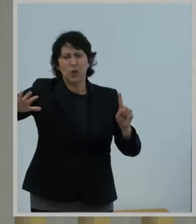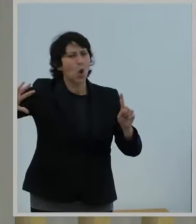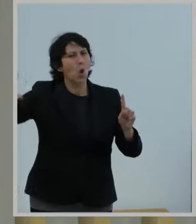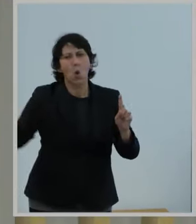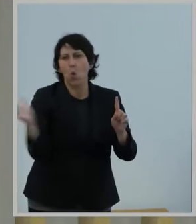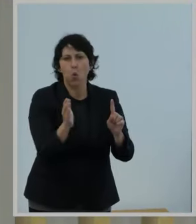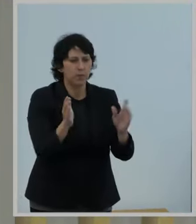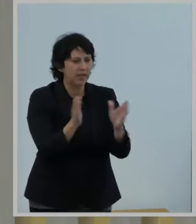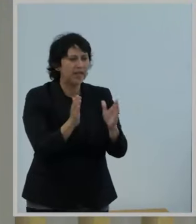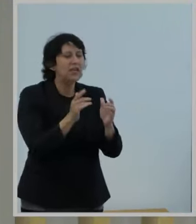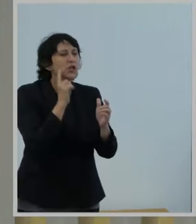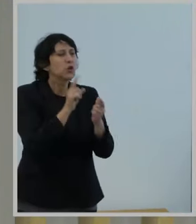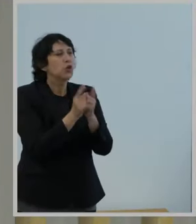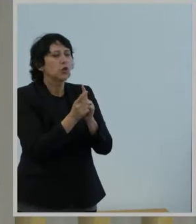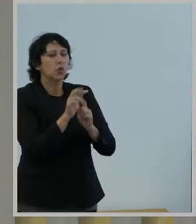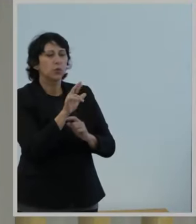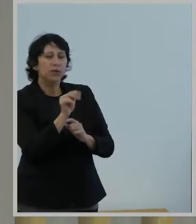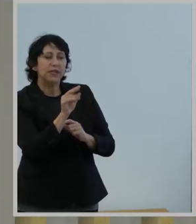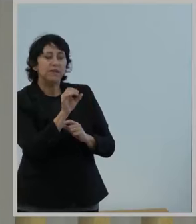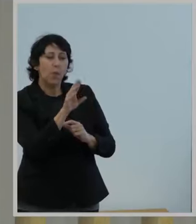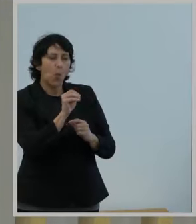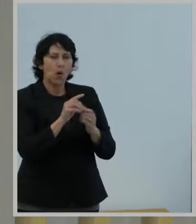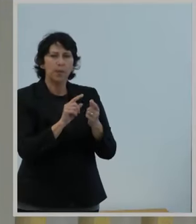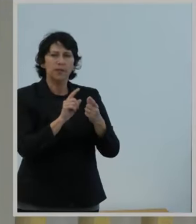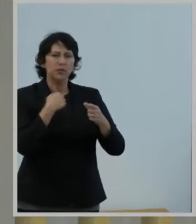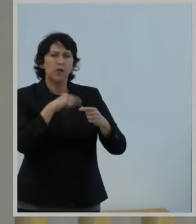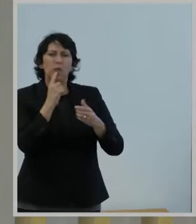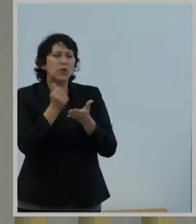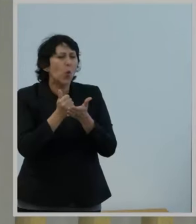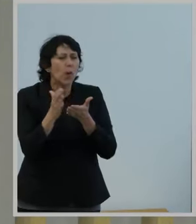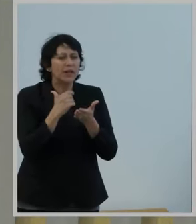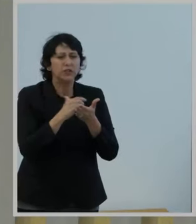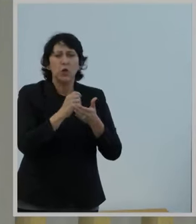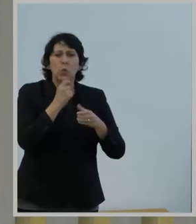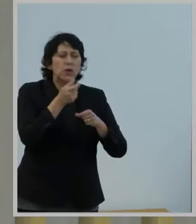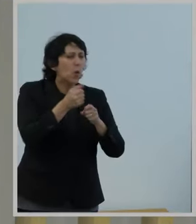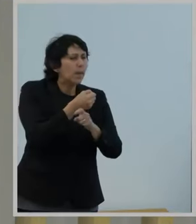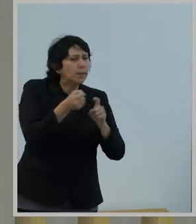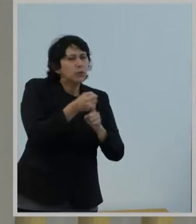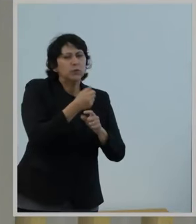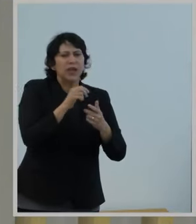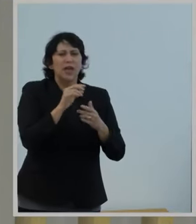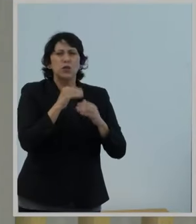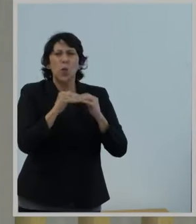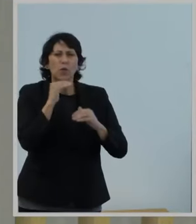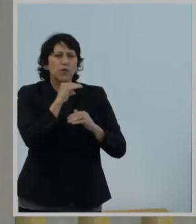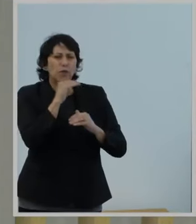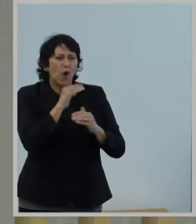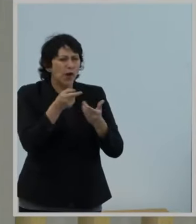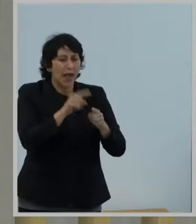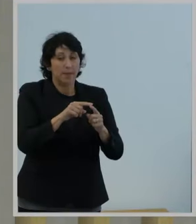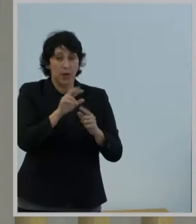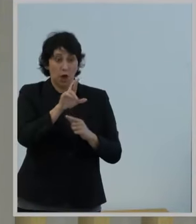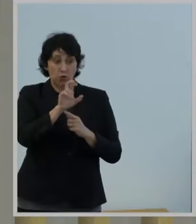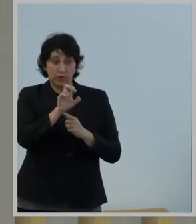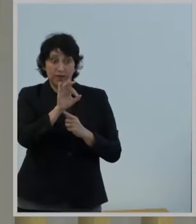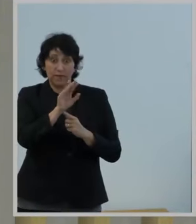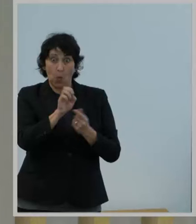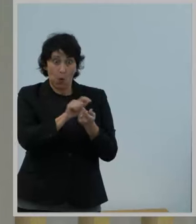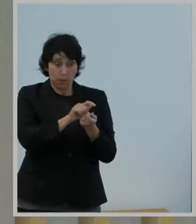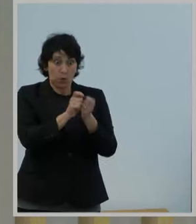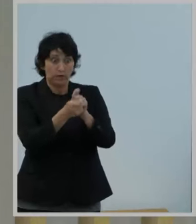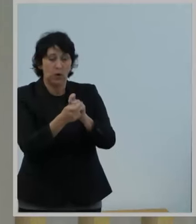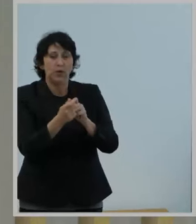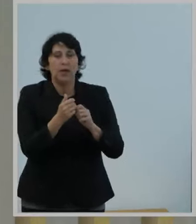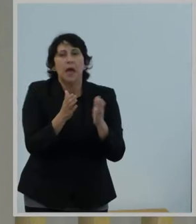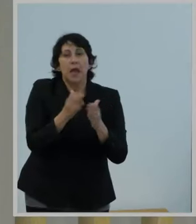considering reforms of the E-rate program to combat waste, fraud, and abuse and to simplify its administration. One such reform, a federally run